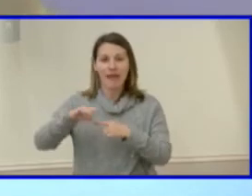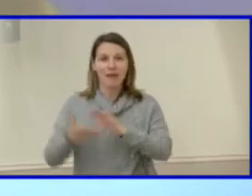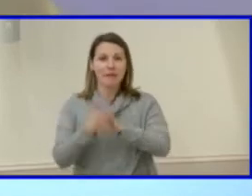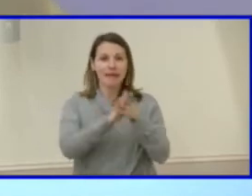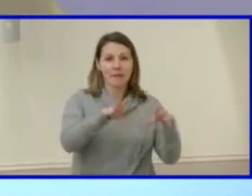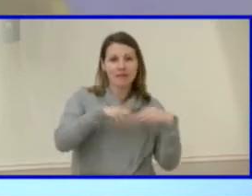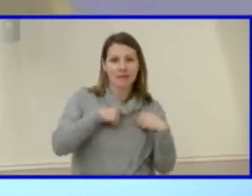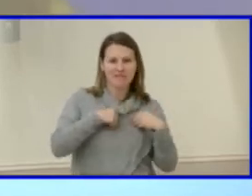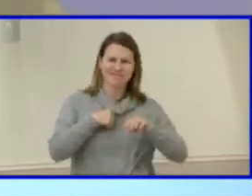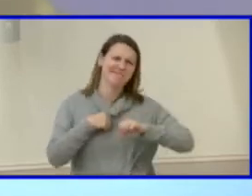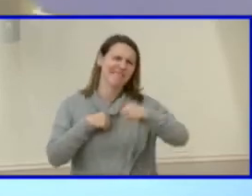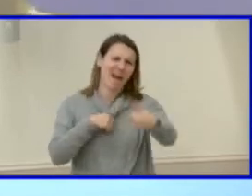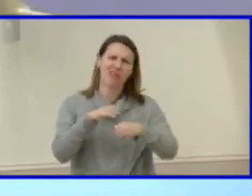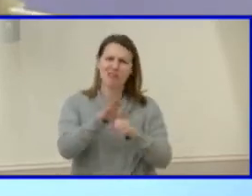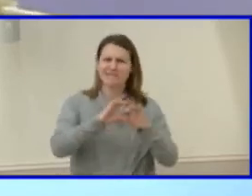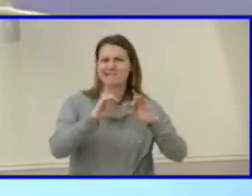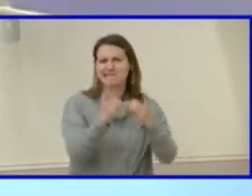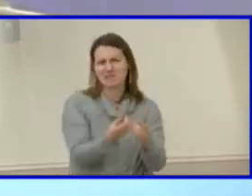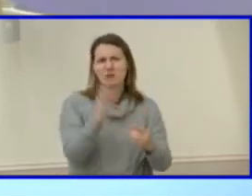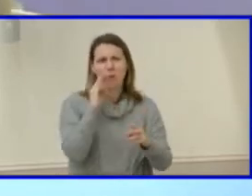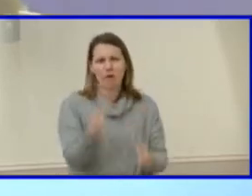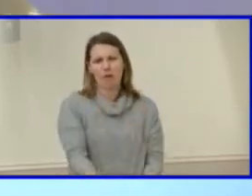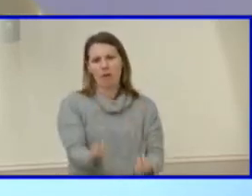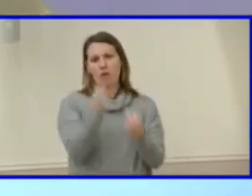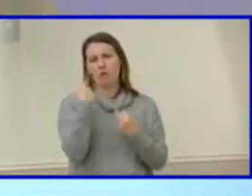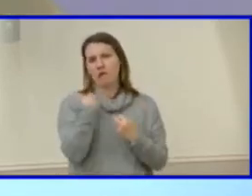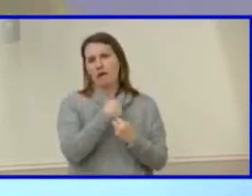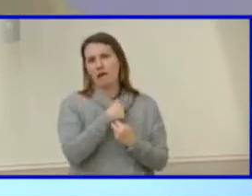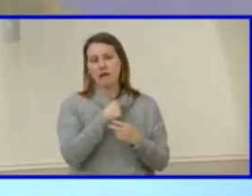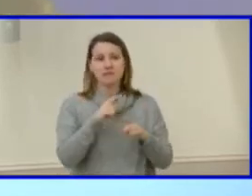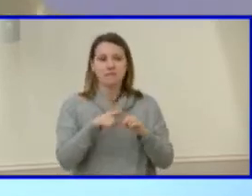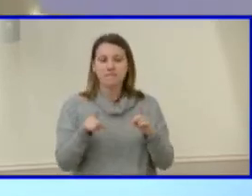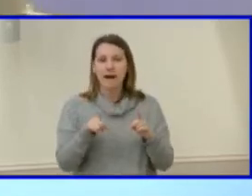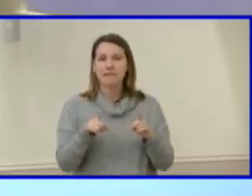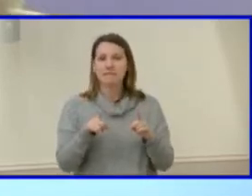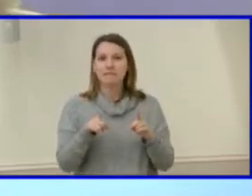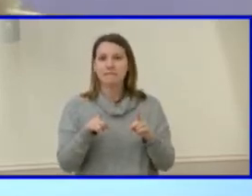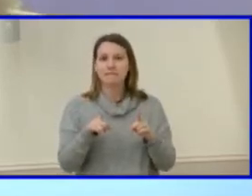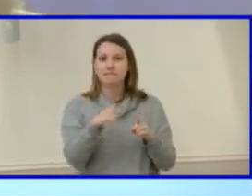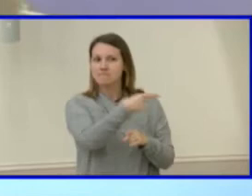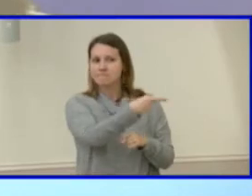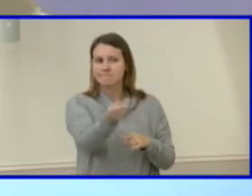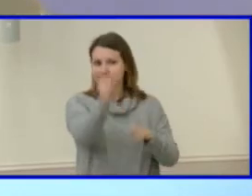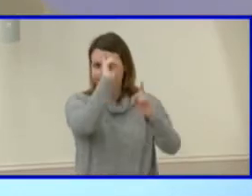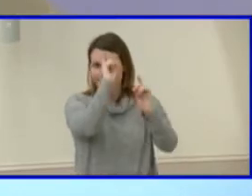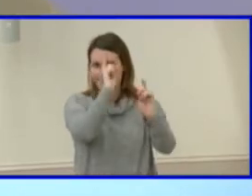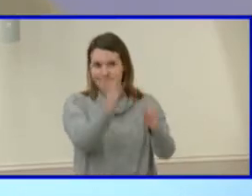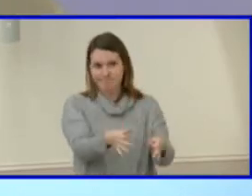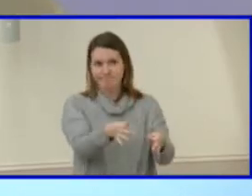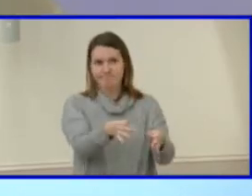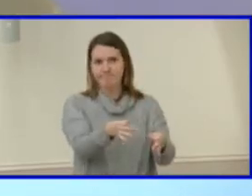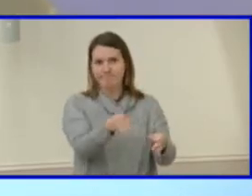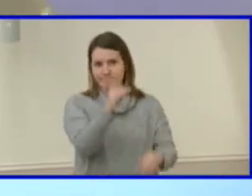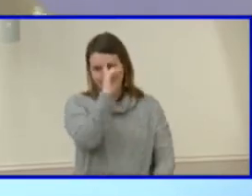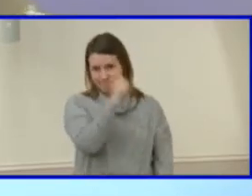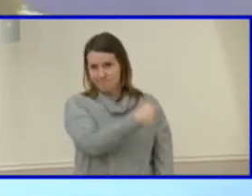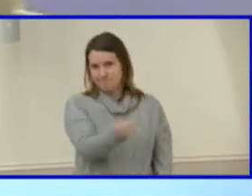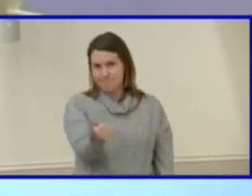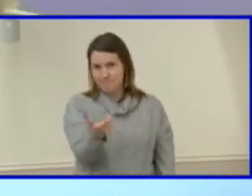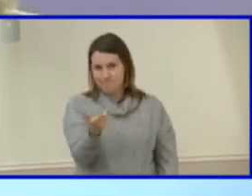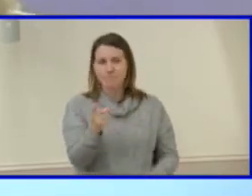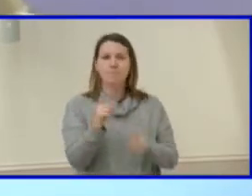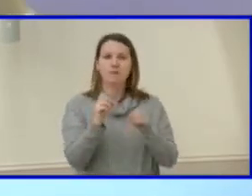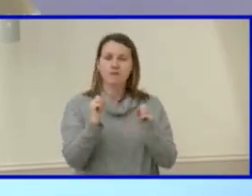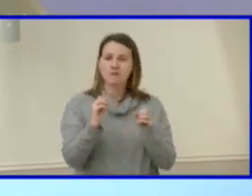districts I'm sure will look at what we do and but they make the decisions for themselves. But, you know, we have at Maggie